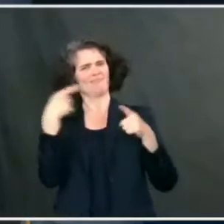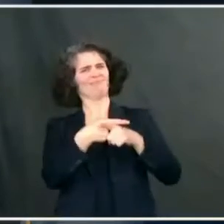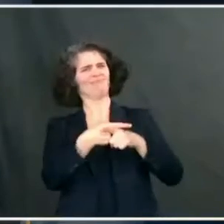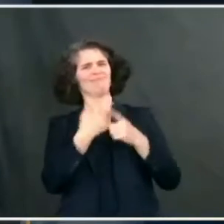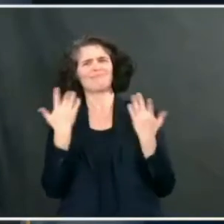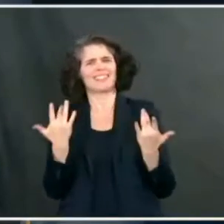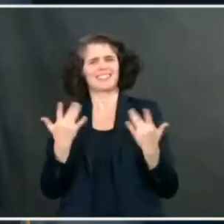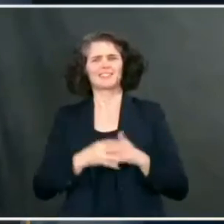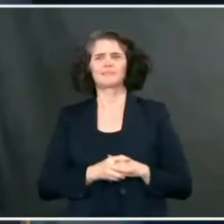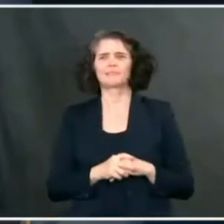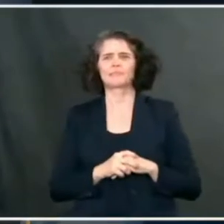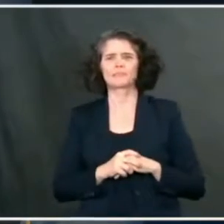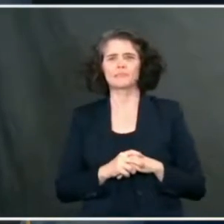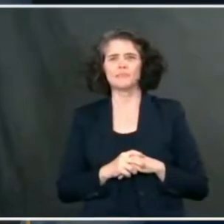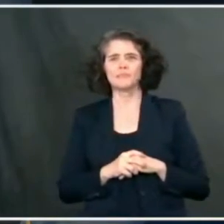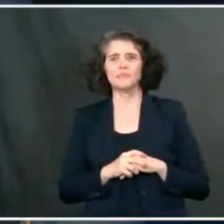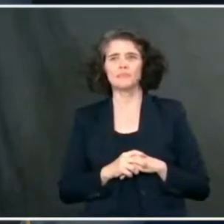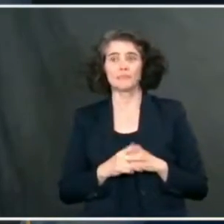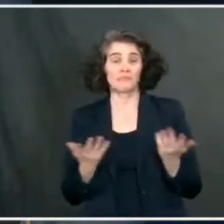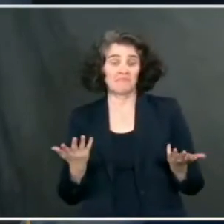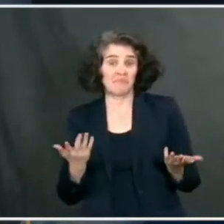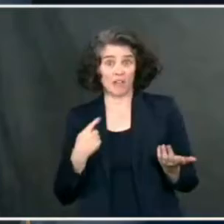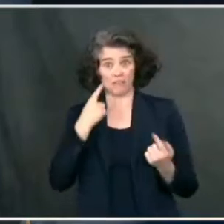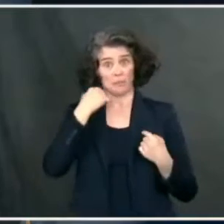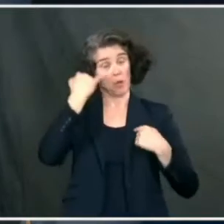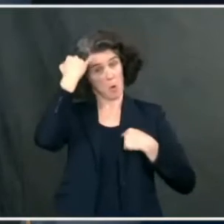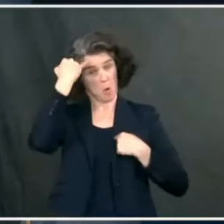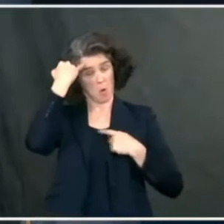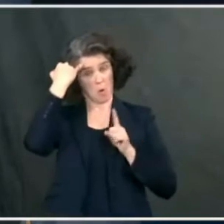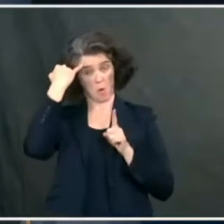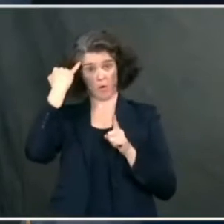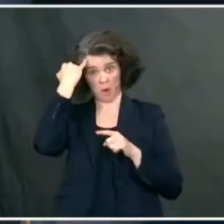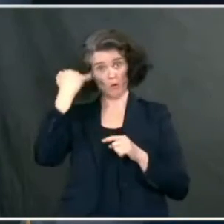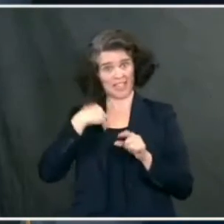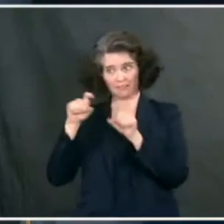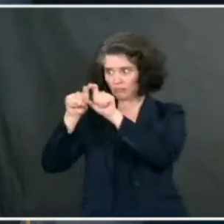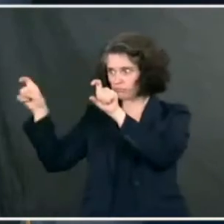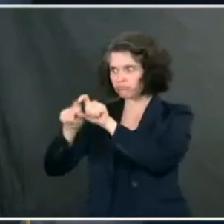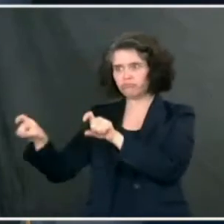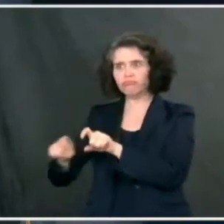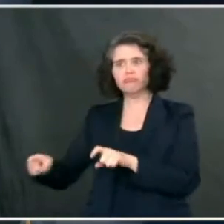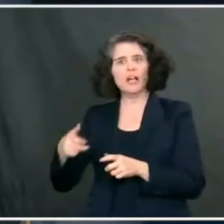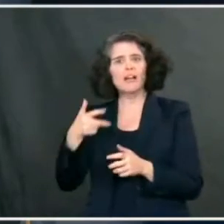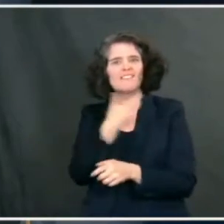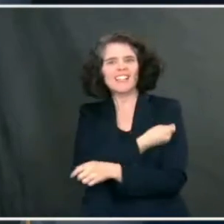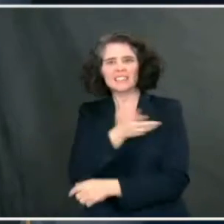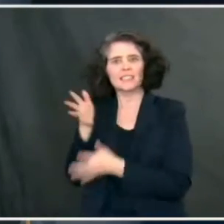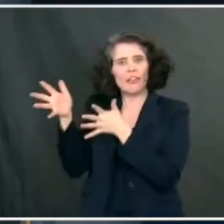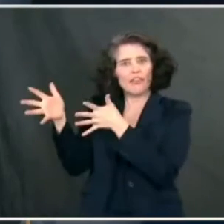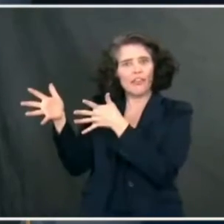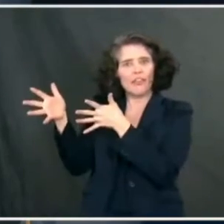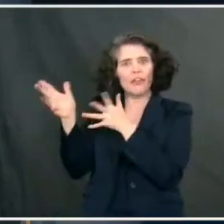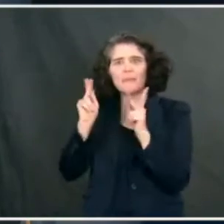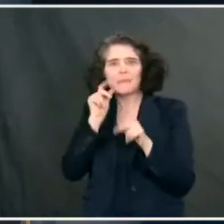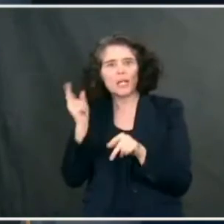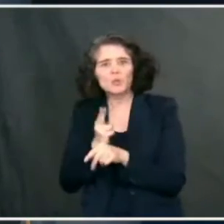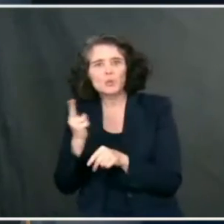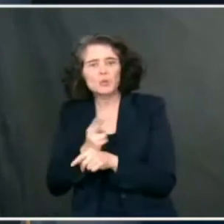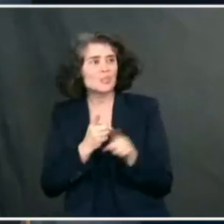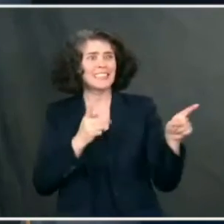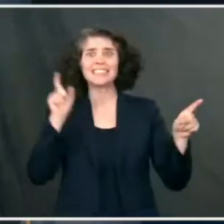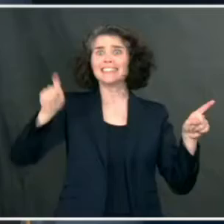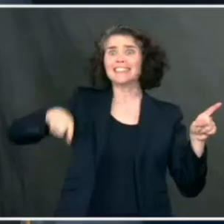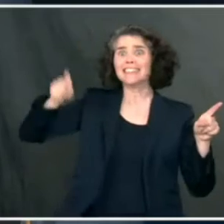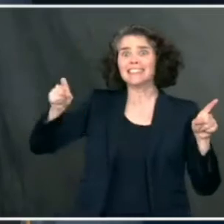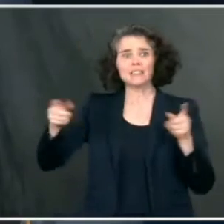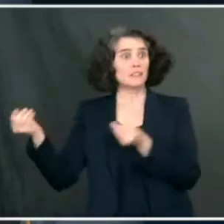case, particularly the thing that would be most disturbing, if there's vaccine laying around and people are not using it when others would